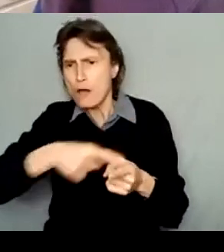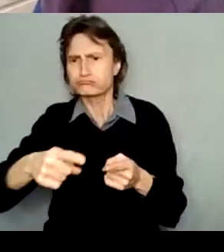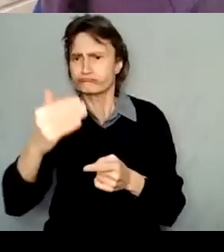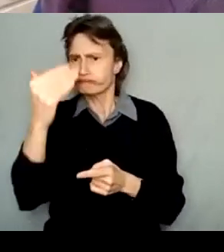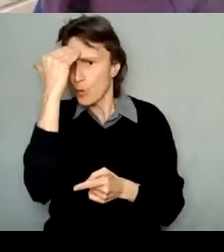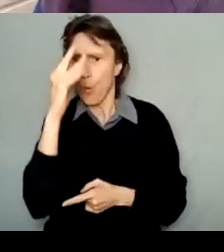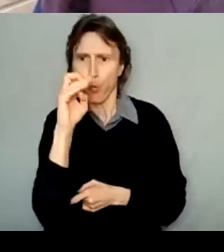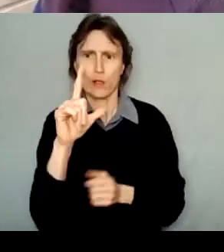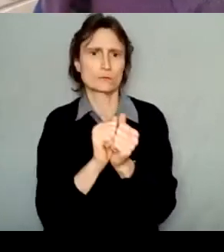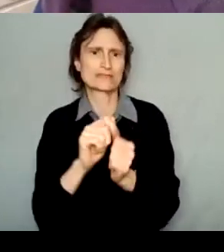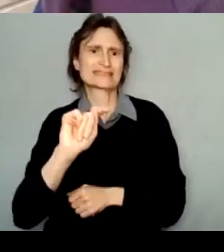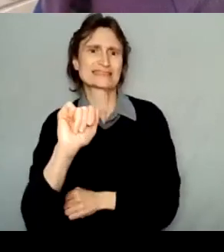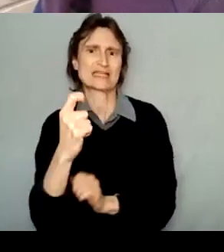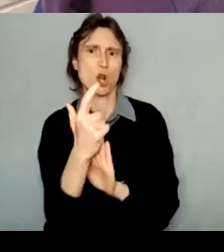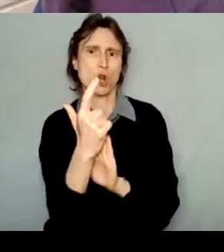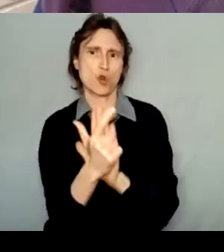preparing your taxes each year.